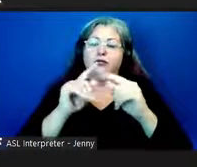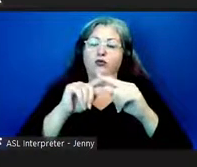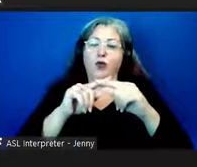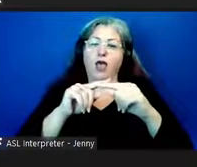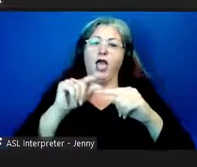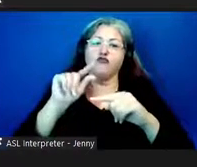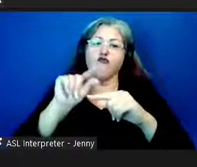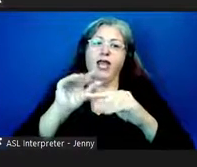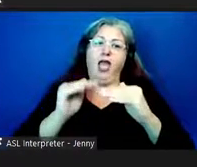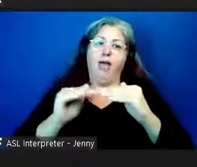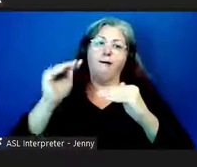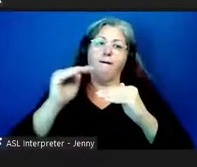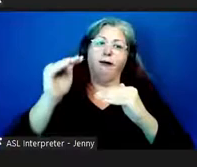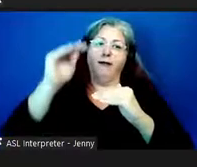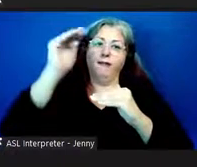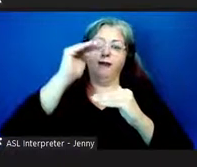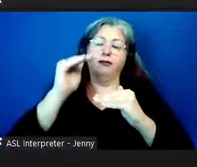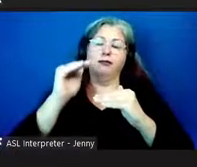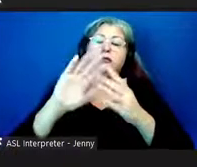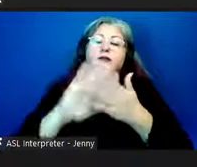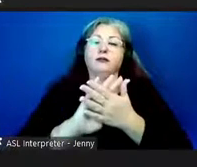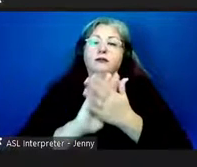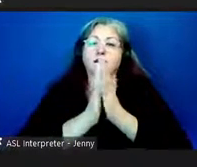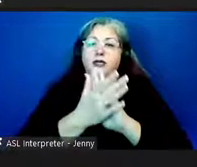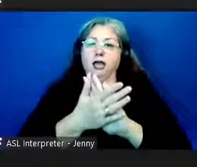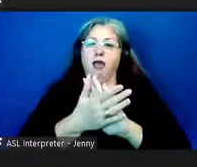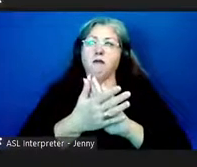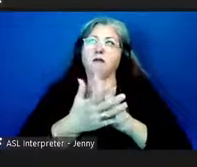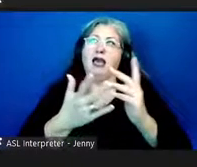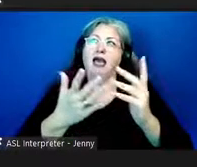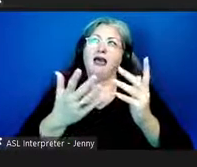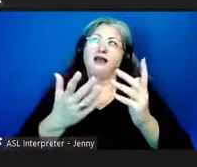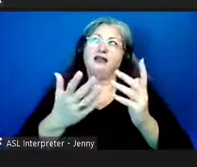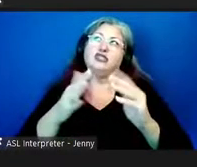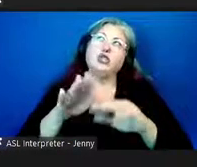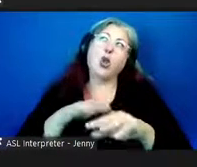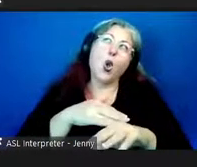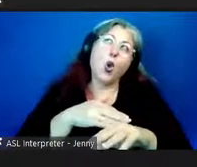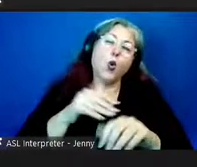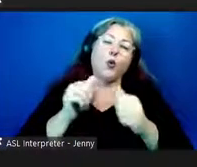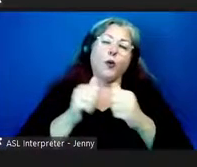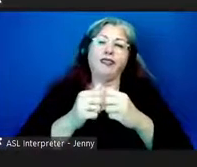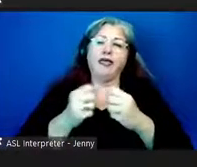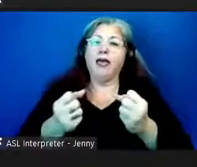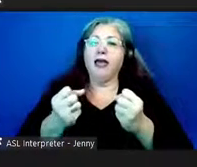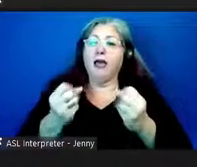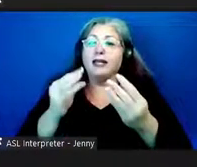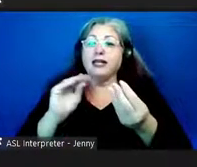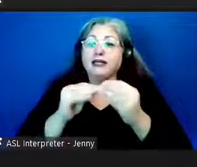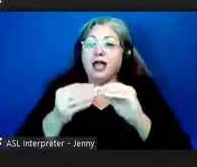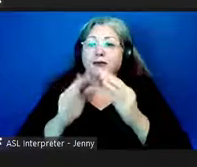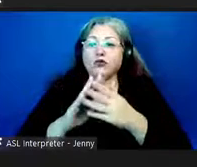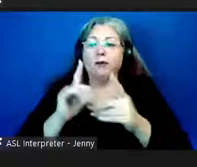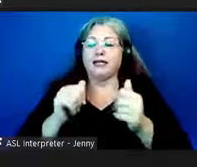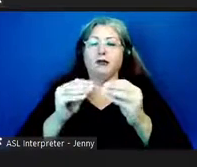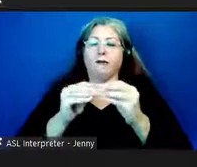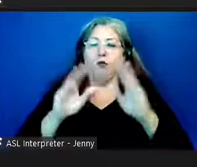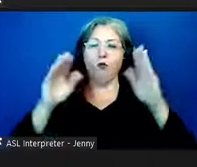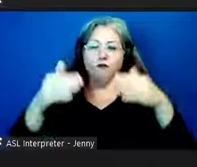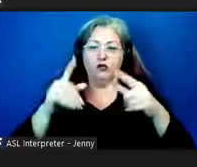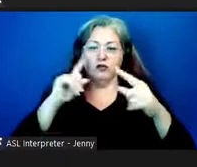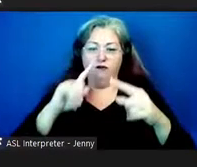grades, and it grew more slowly in the number of schools because there was more of a focus on